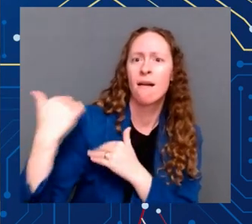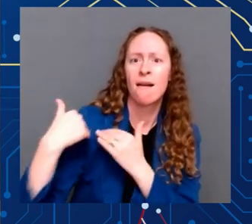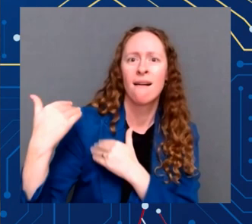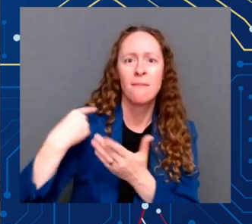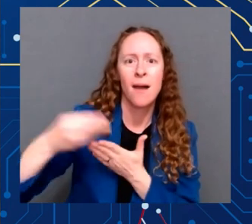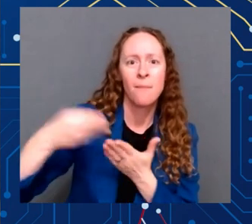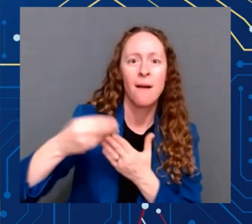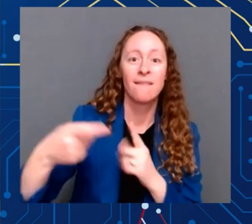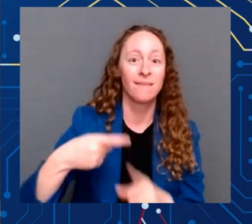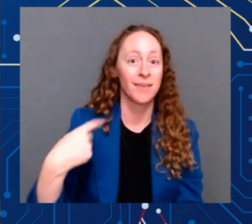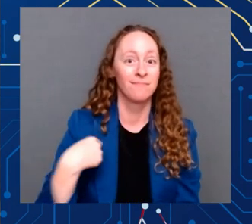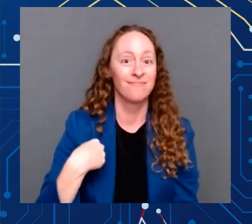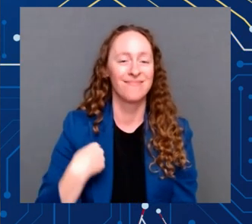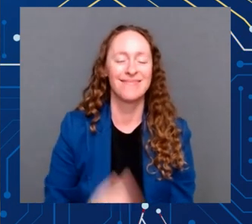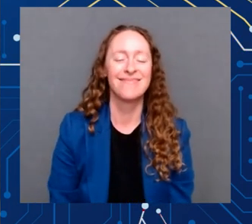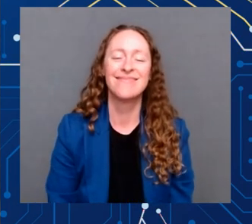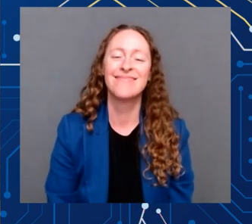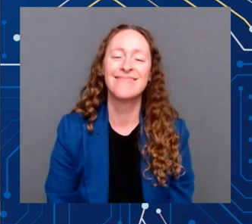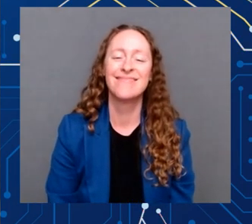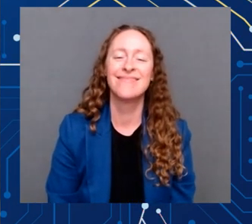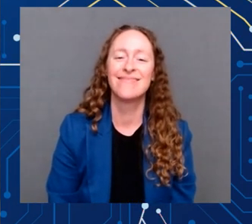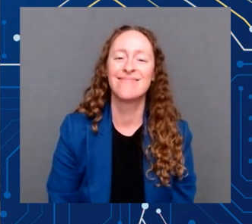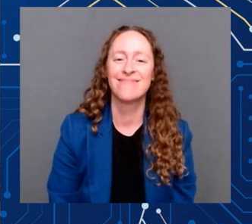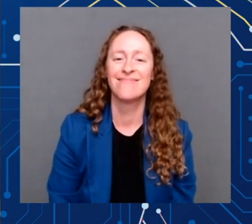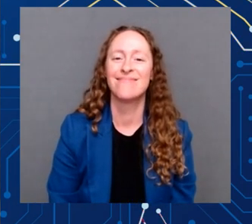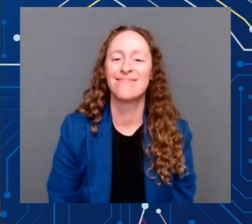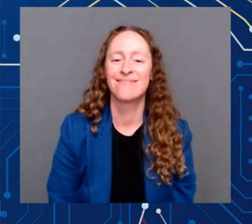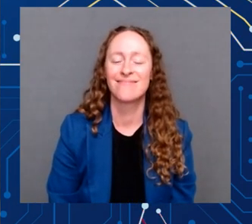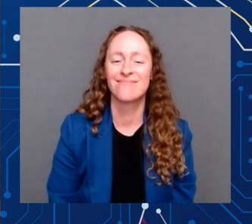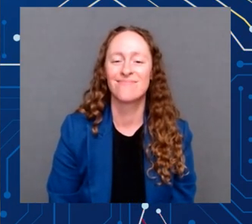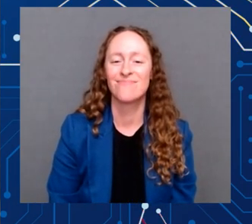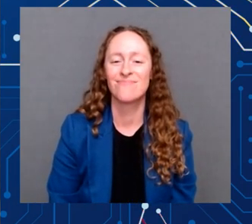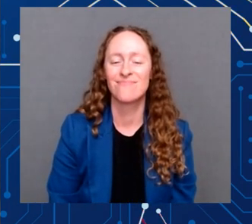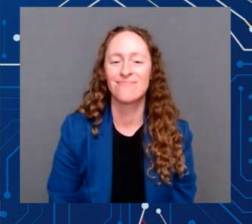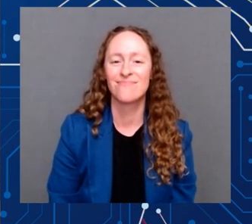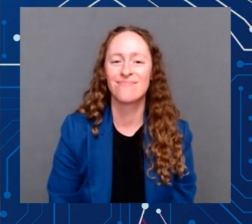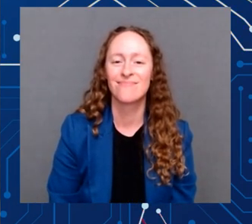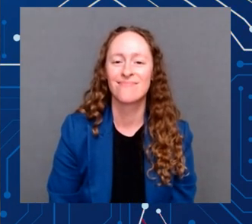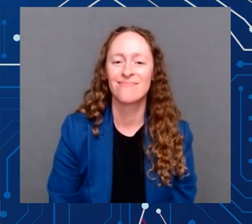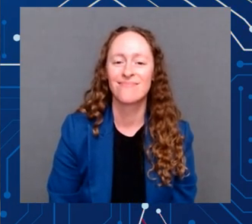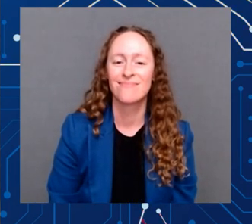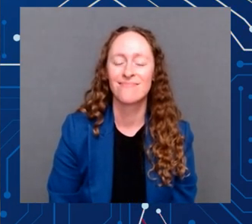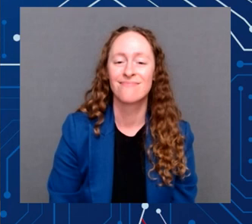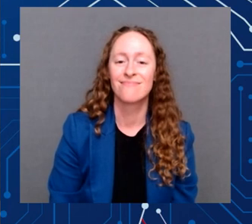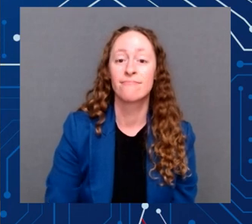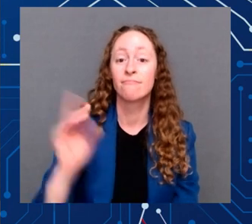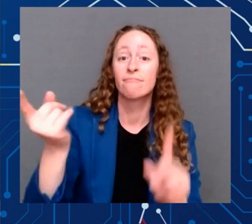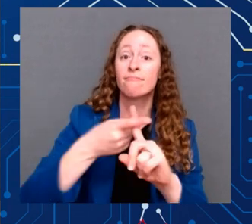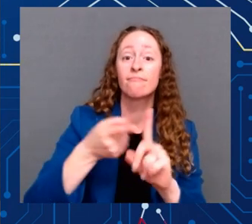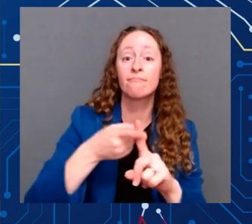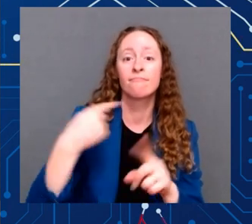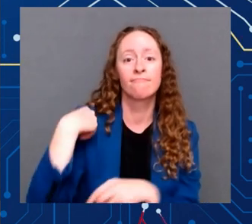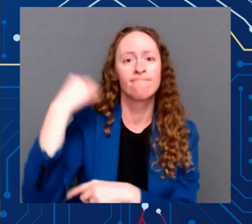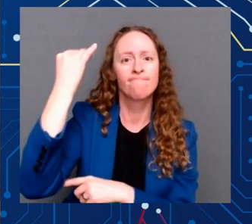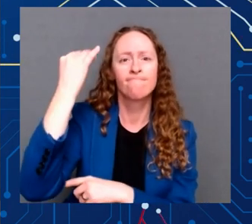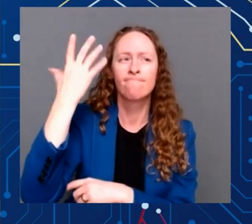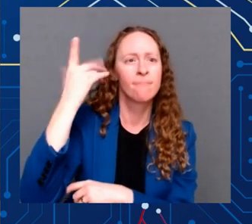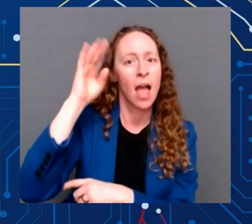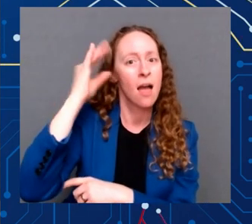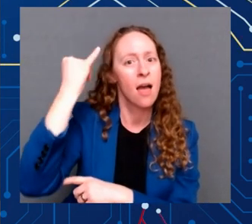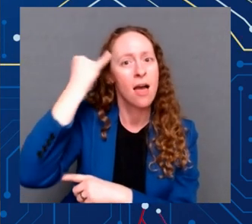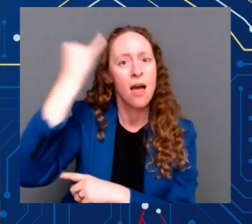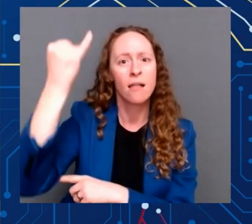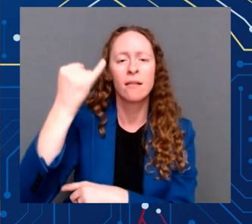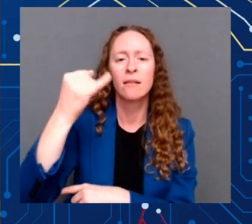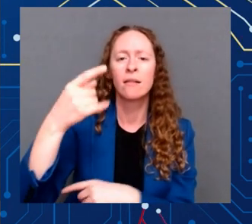We also launched the first EV charging app called Currently. Just like Rideshare that picks you up wherever you need, if you're driving